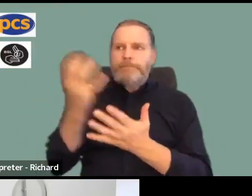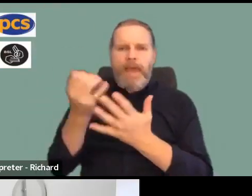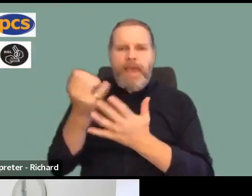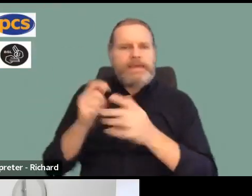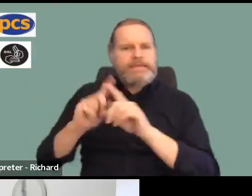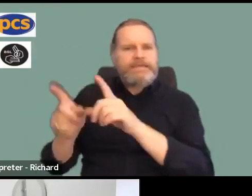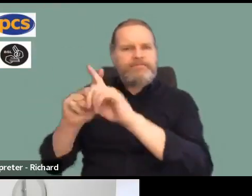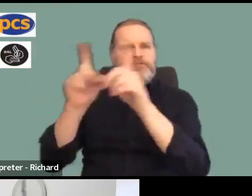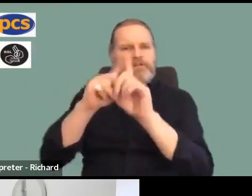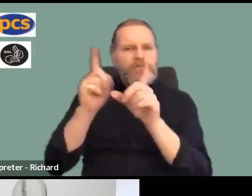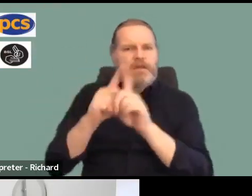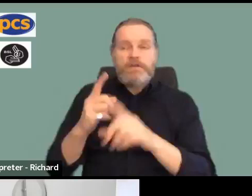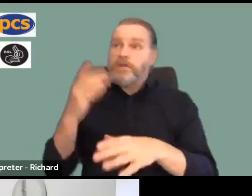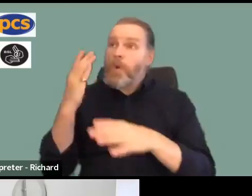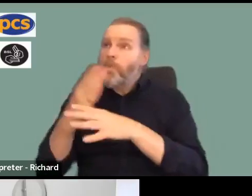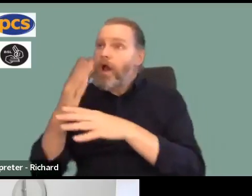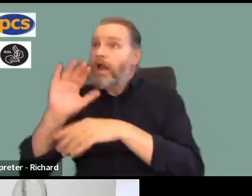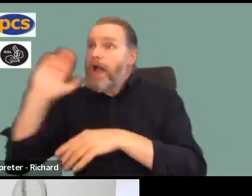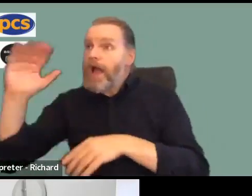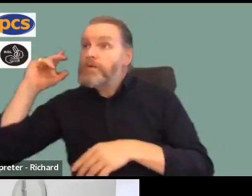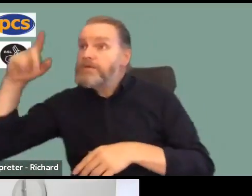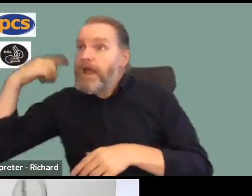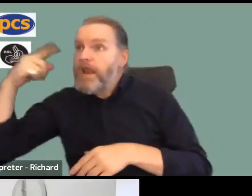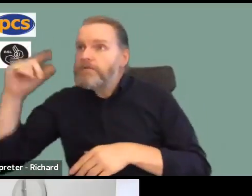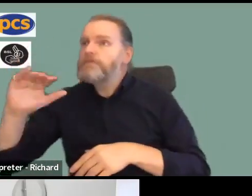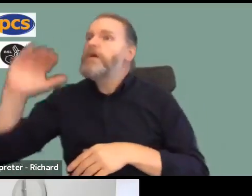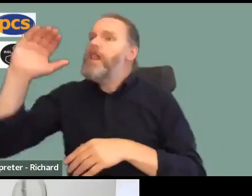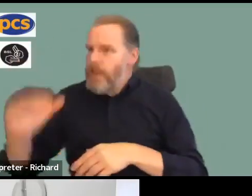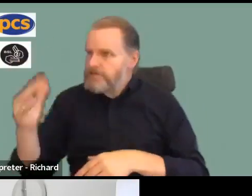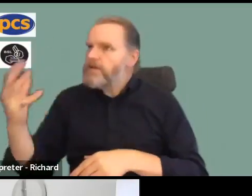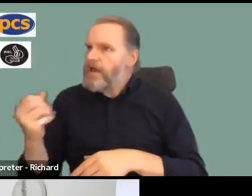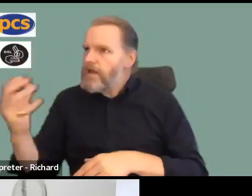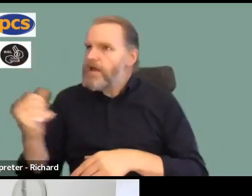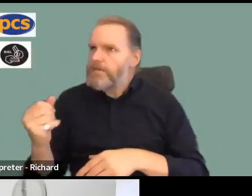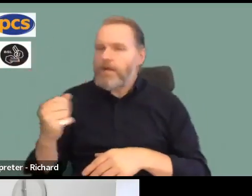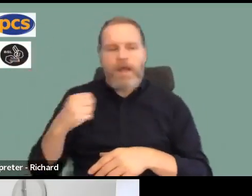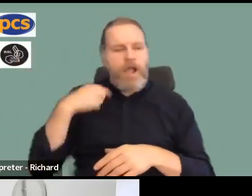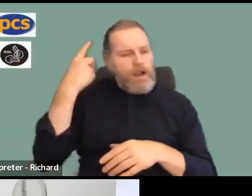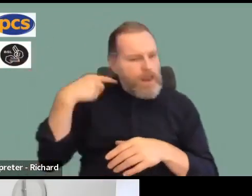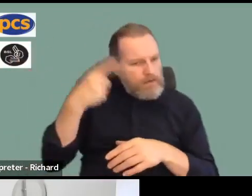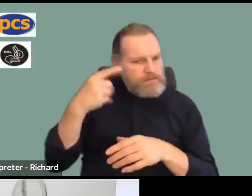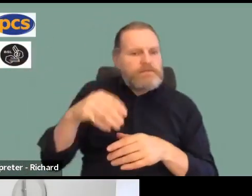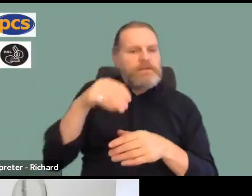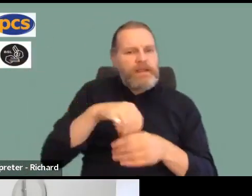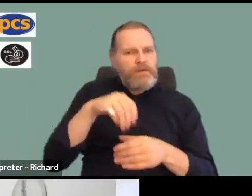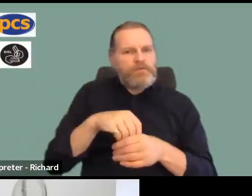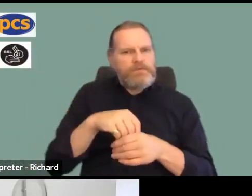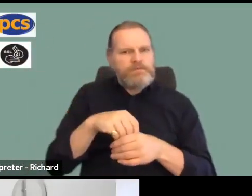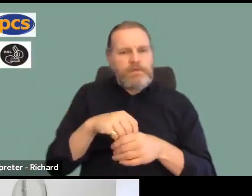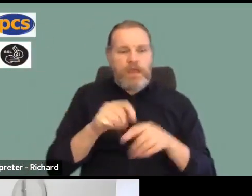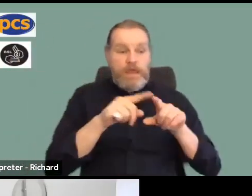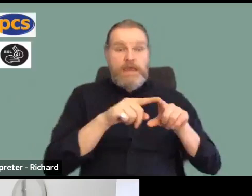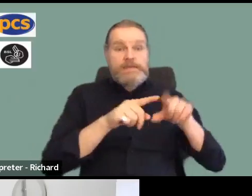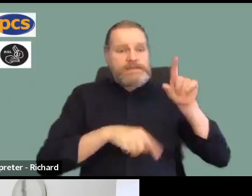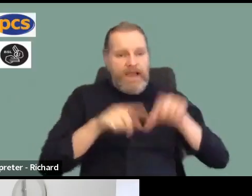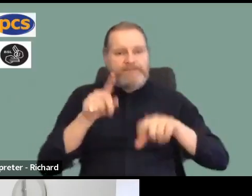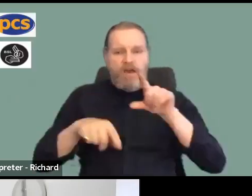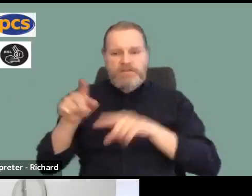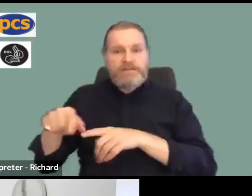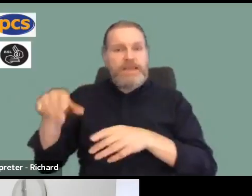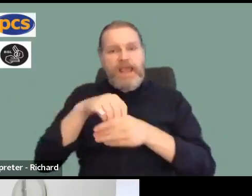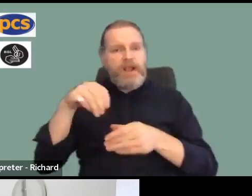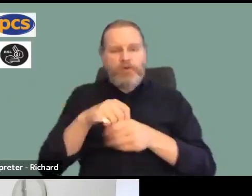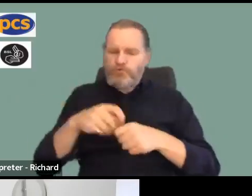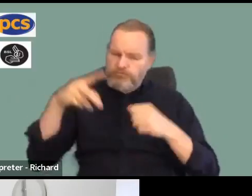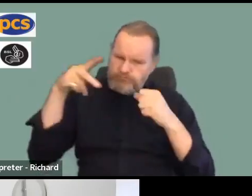of London. She made it clear she wants to scrap all diversity and inclusion posts. She wants to do away with all trade union